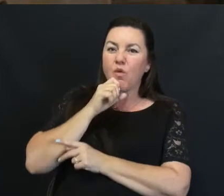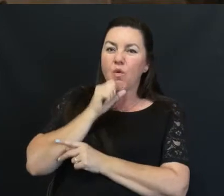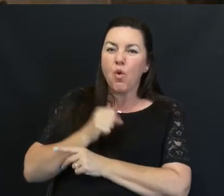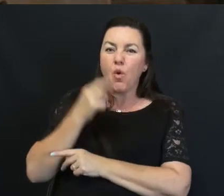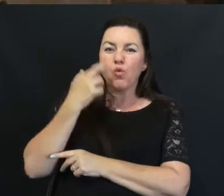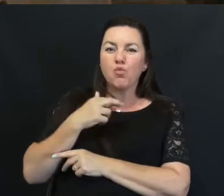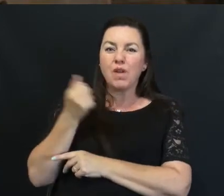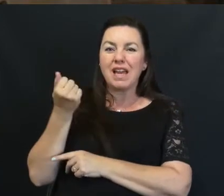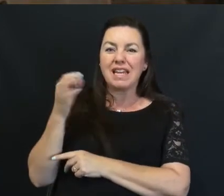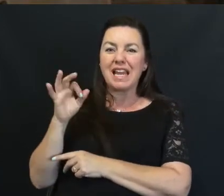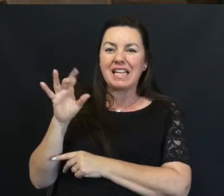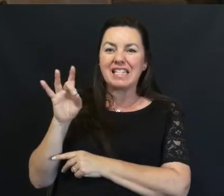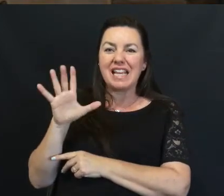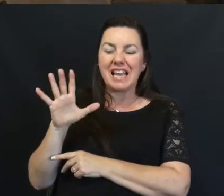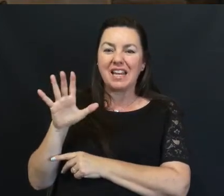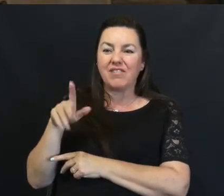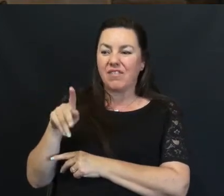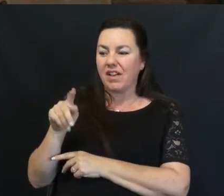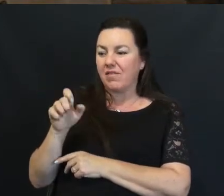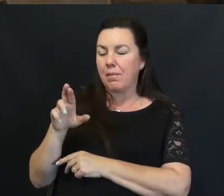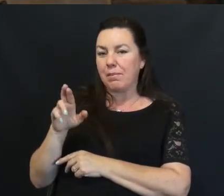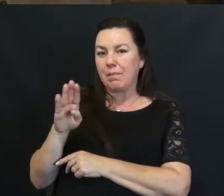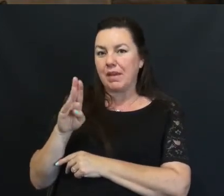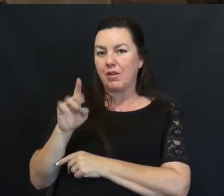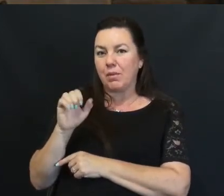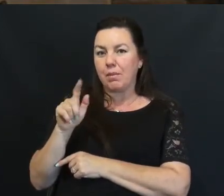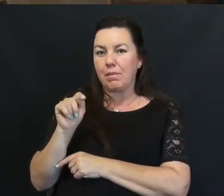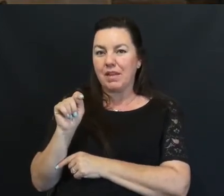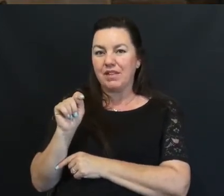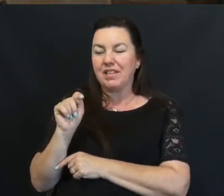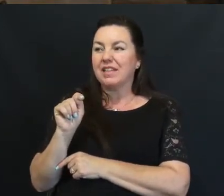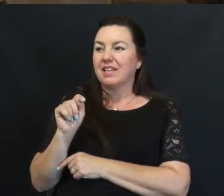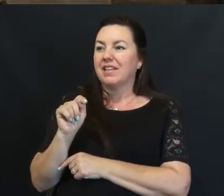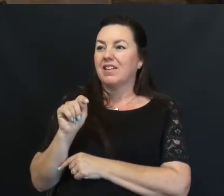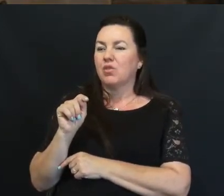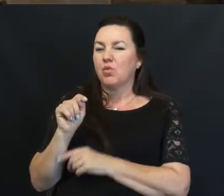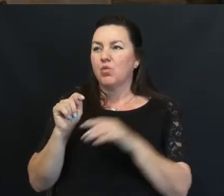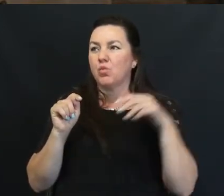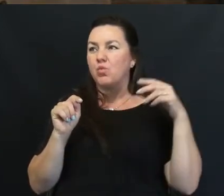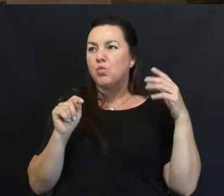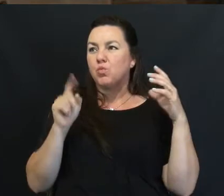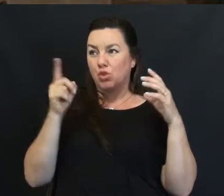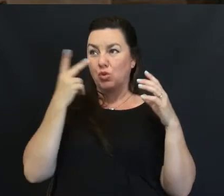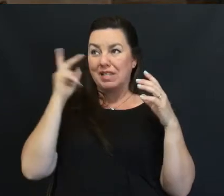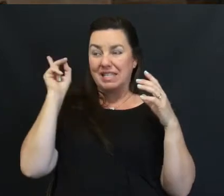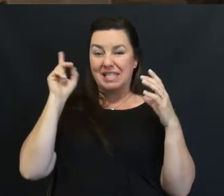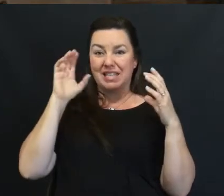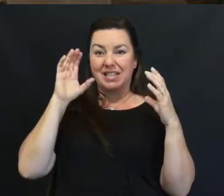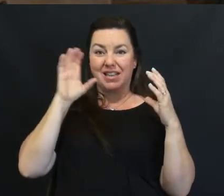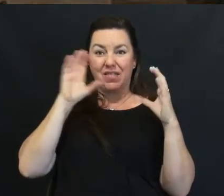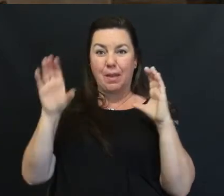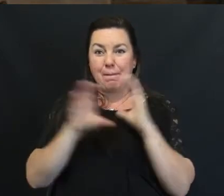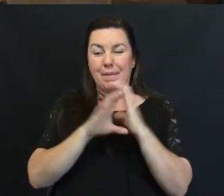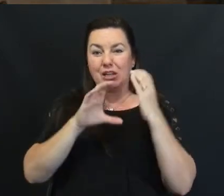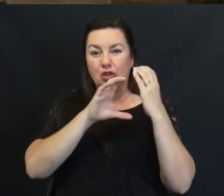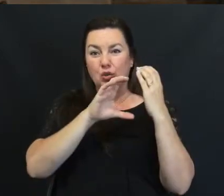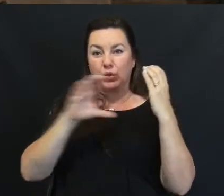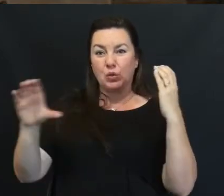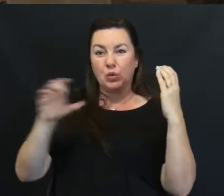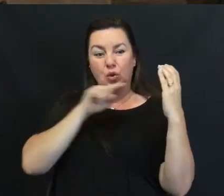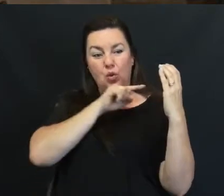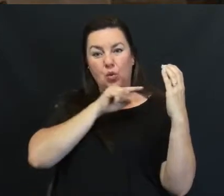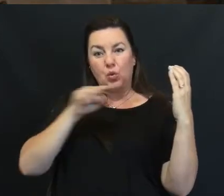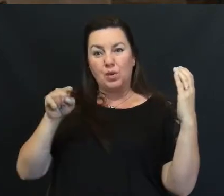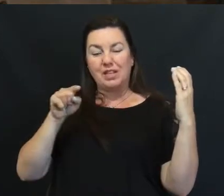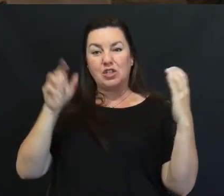1985 Peterbilt We walked down one side of the trailer And saw painted on it The American